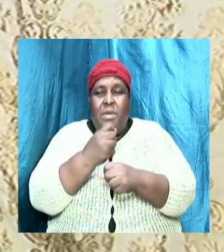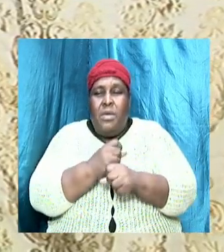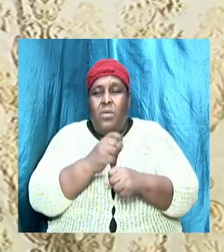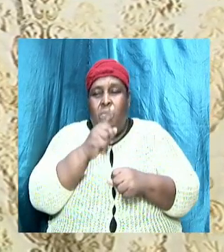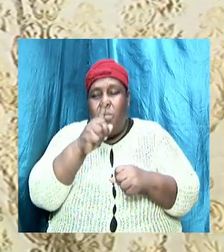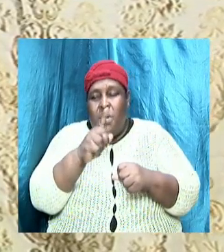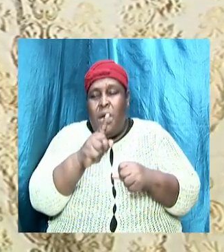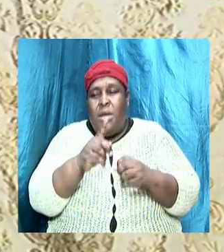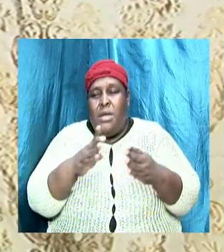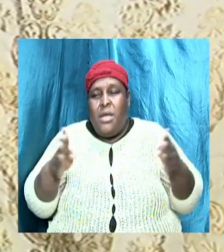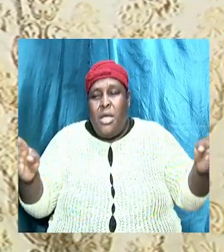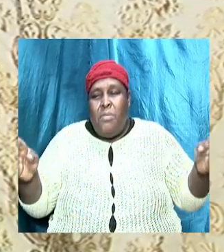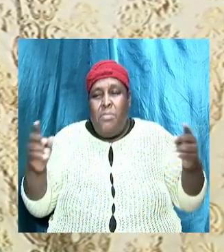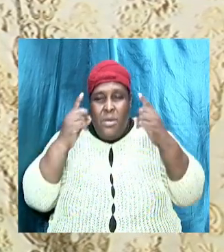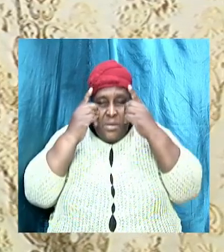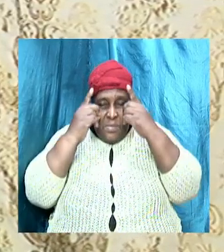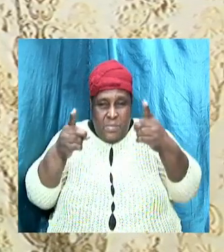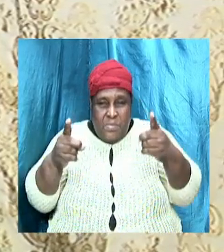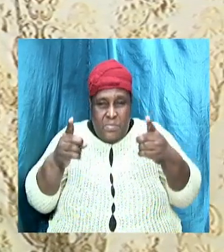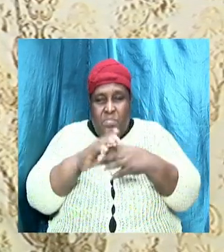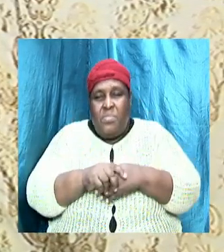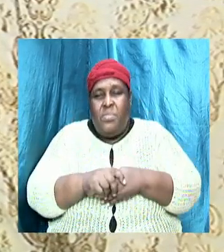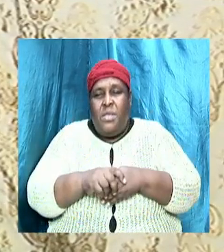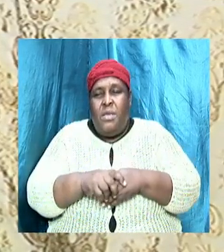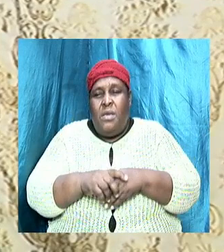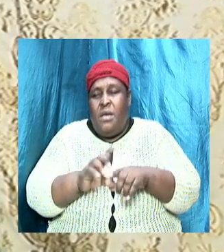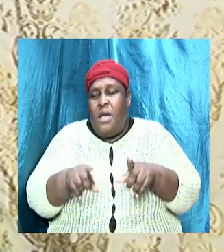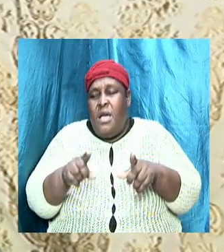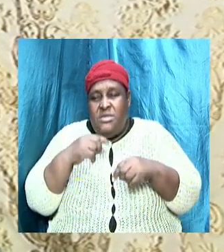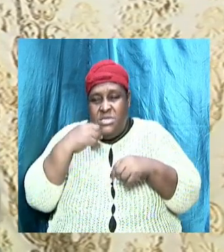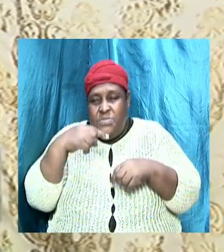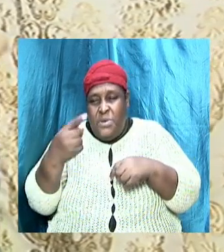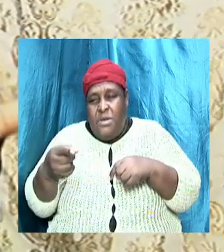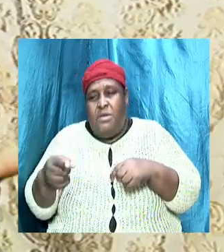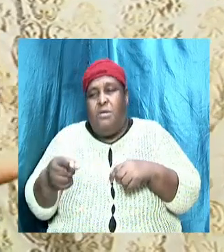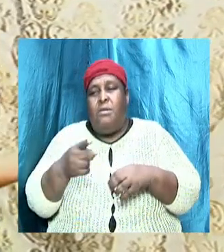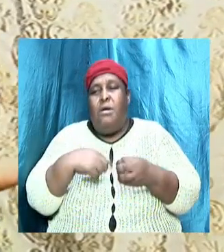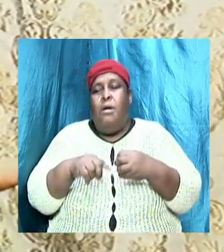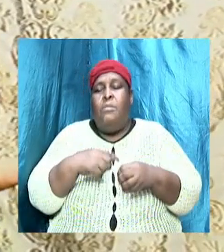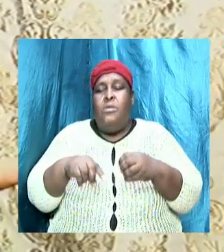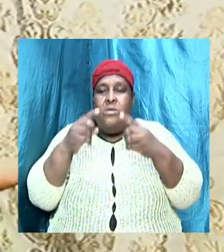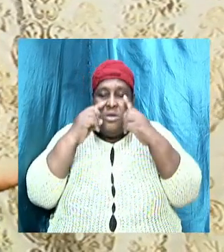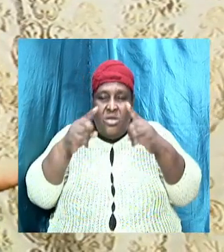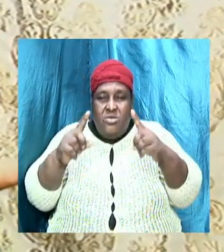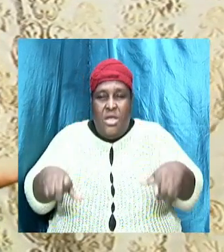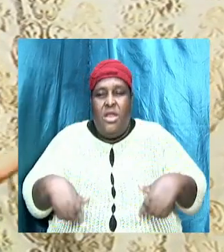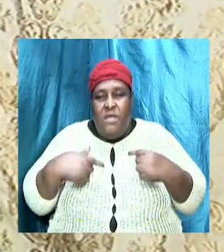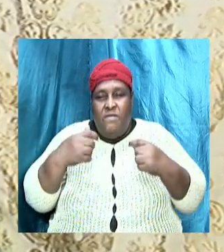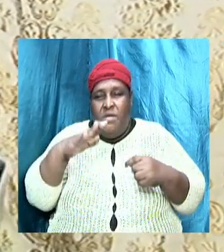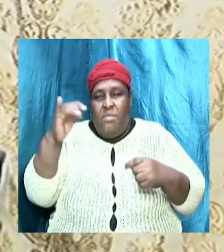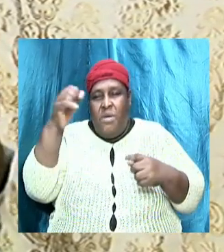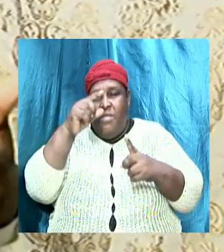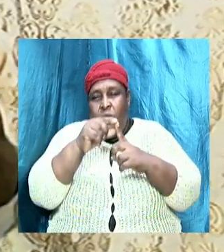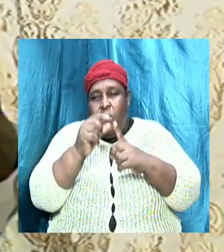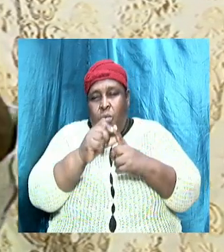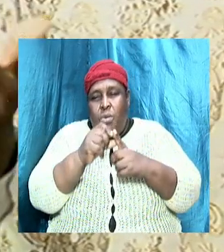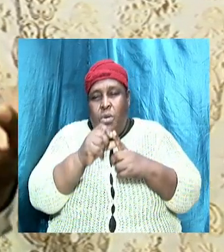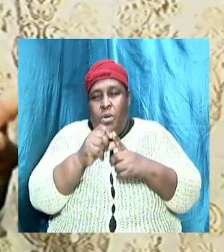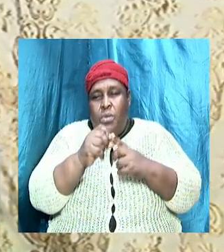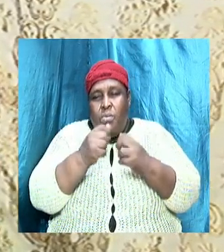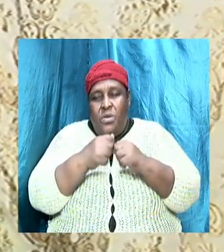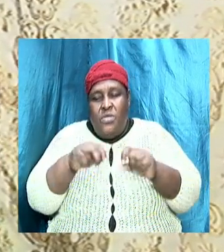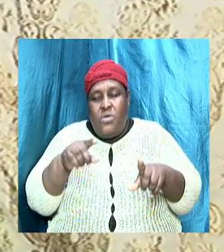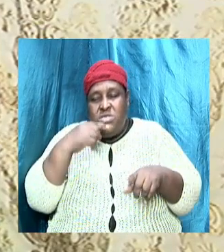can't talk about doctrine and living by the word without talking about love. You can't talk about